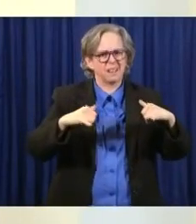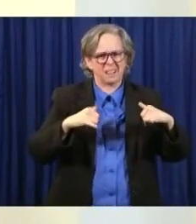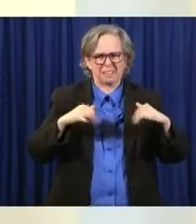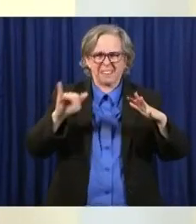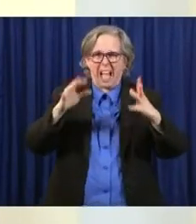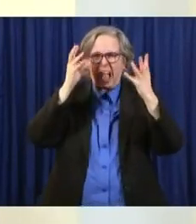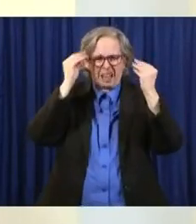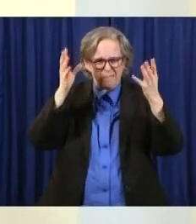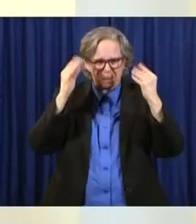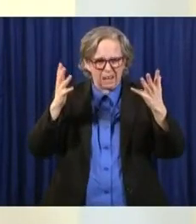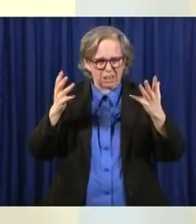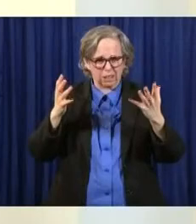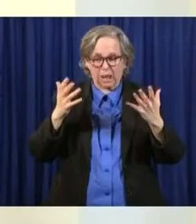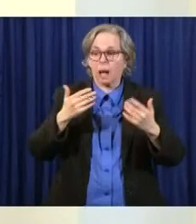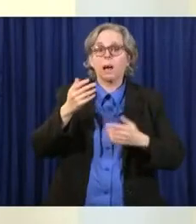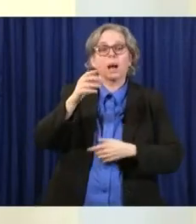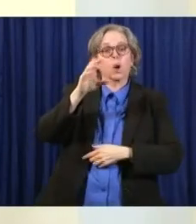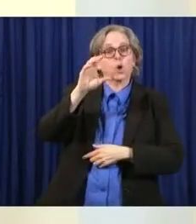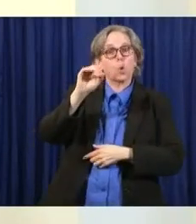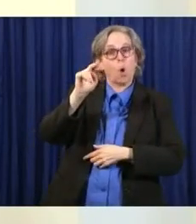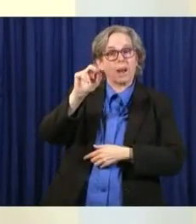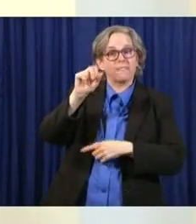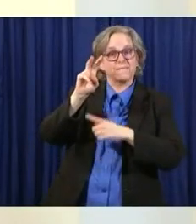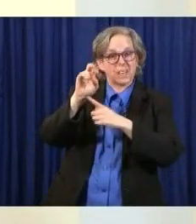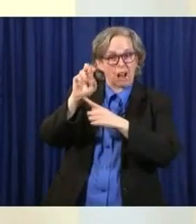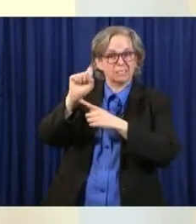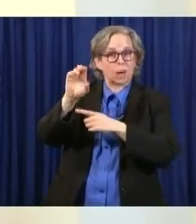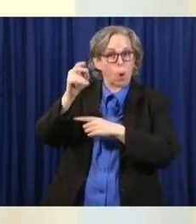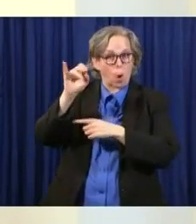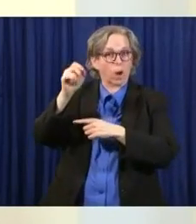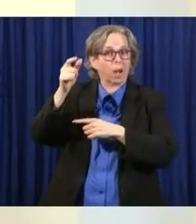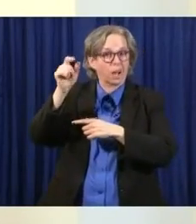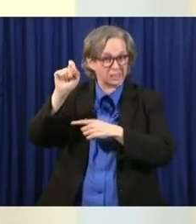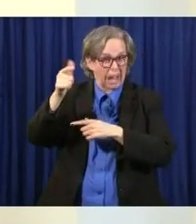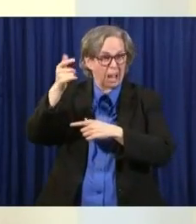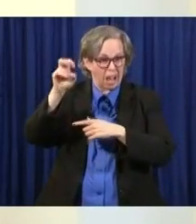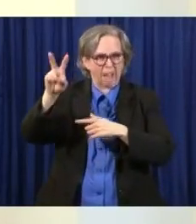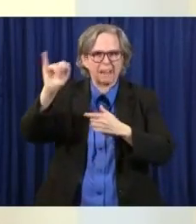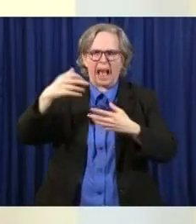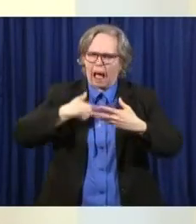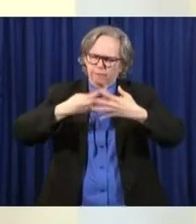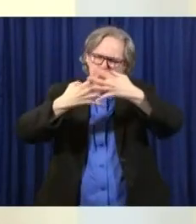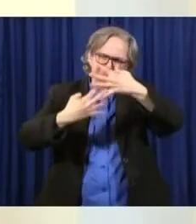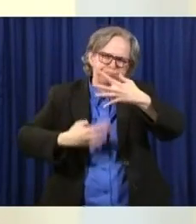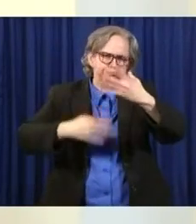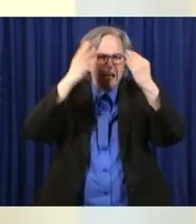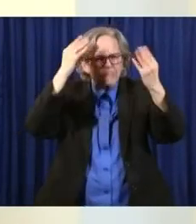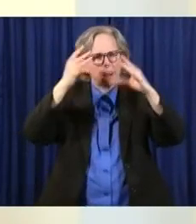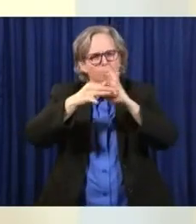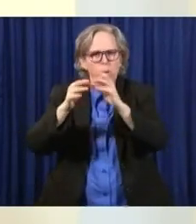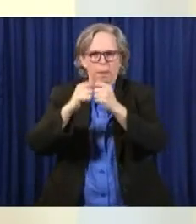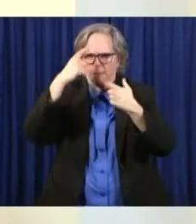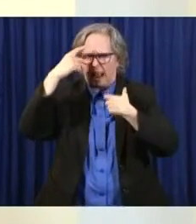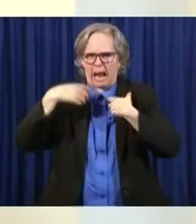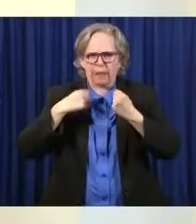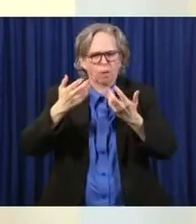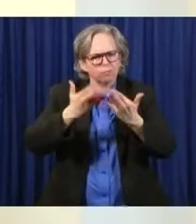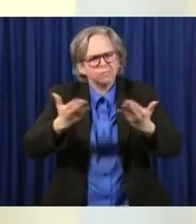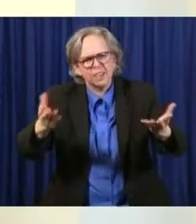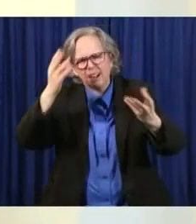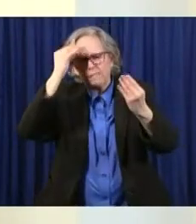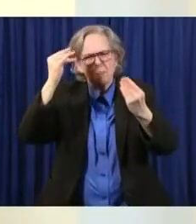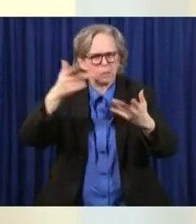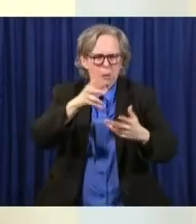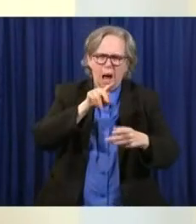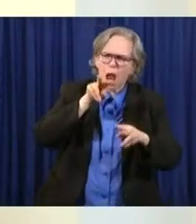Director Chris has put an amazing set of resources. We're not stopping there. We're really working on making sure our systems there are just as robust